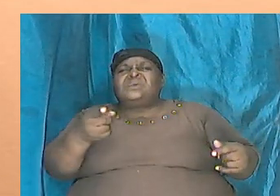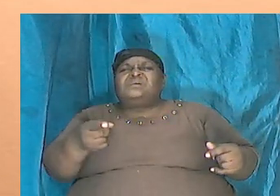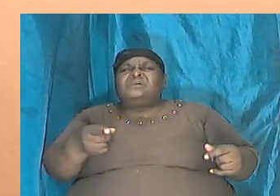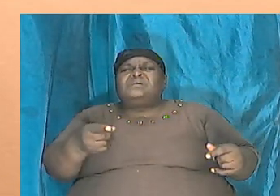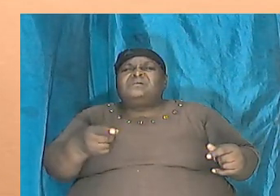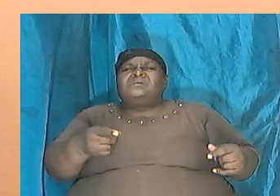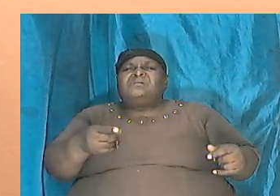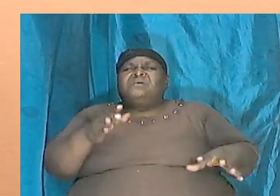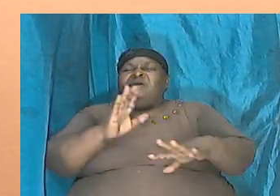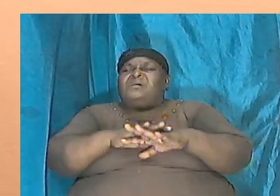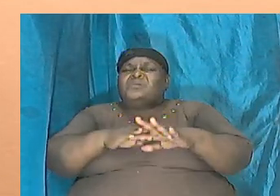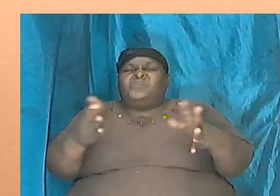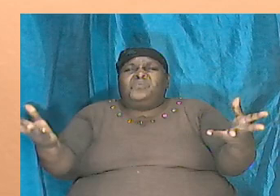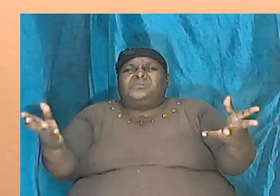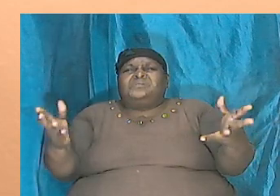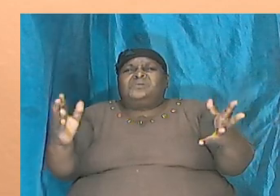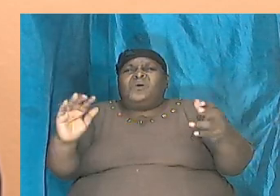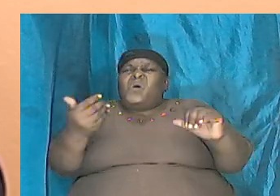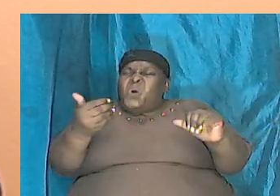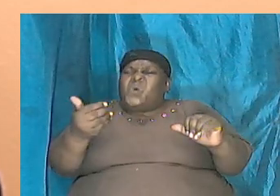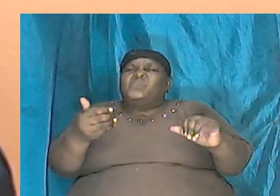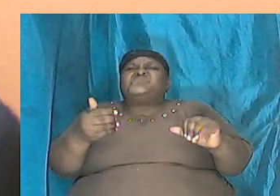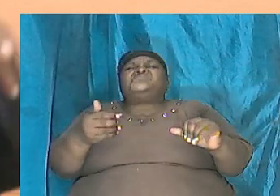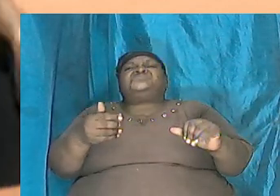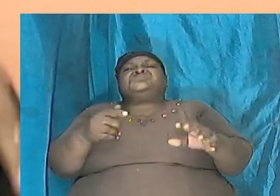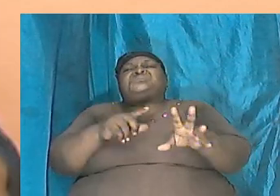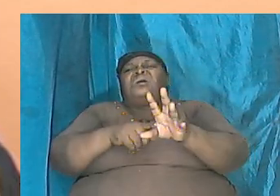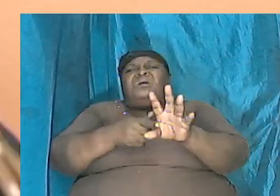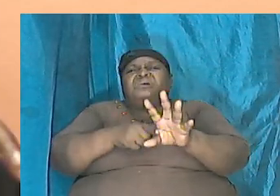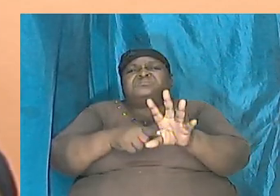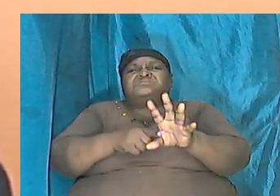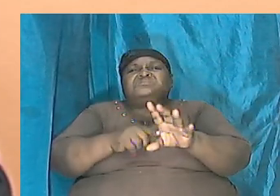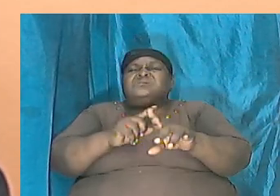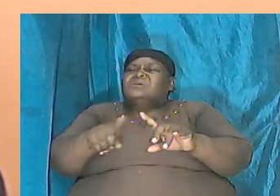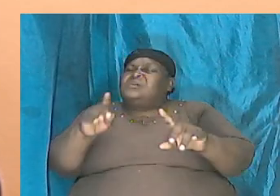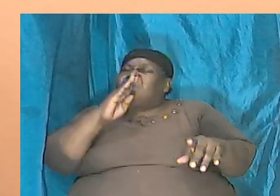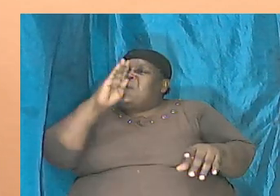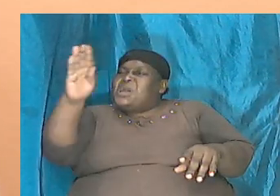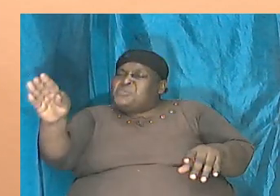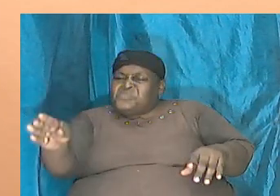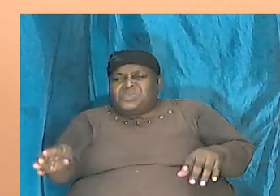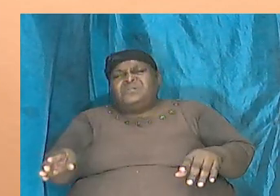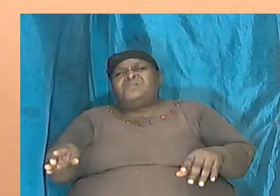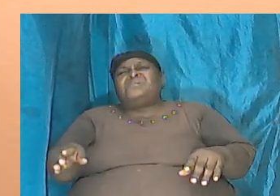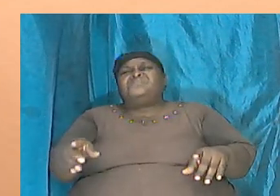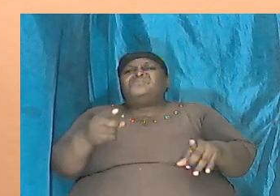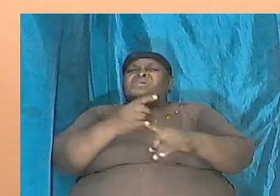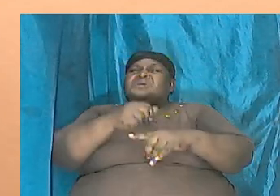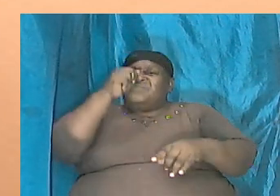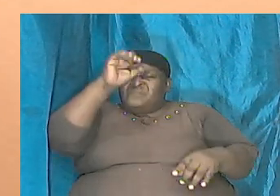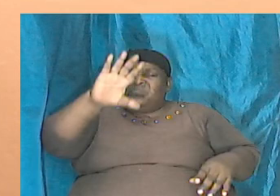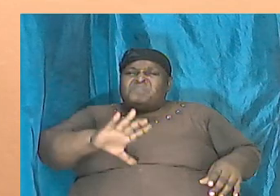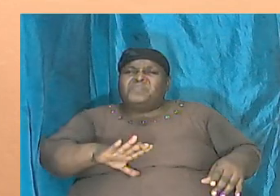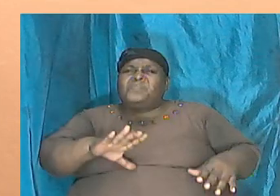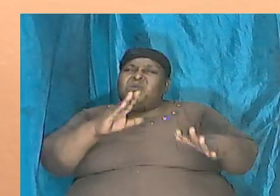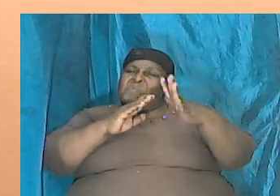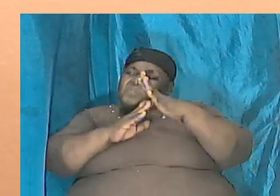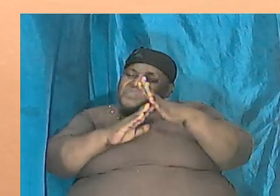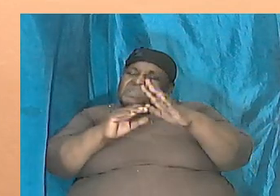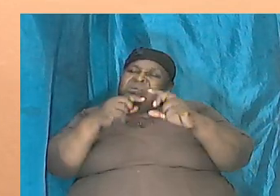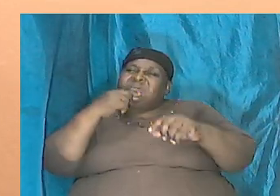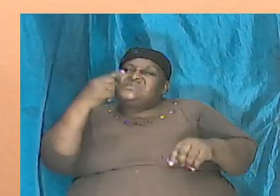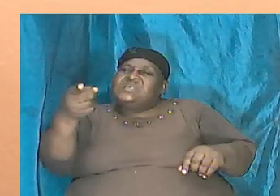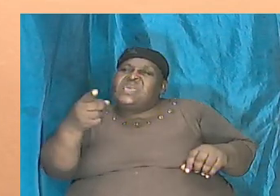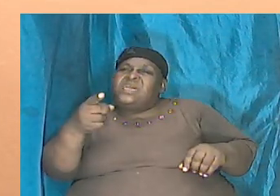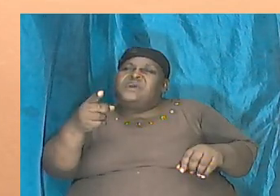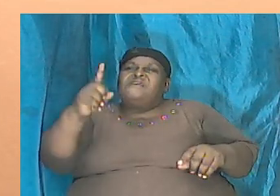start. It cannot be on the basis of the Word of man. I humbly submit to all of us that it